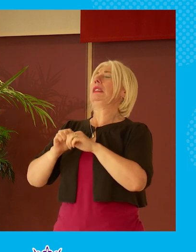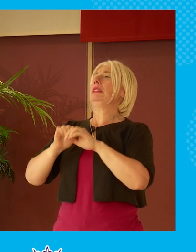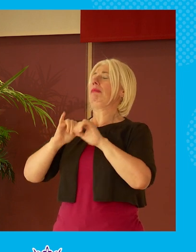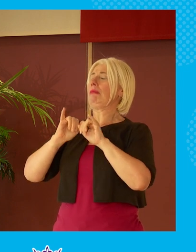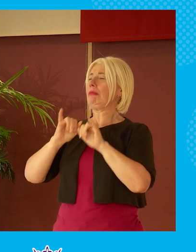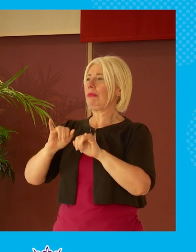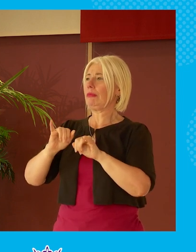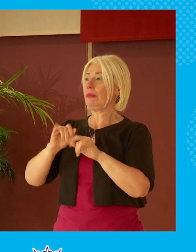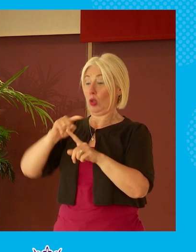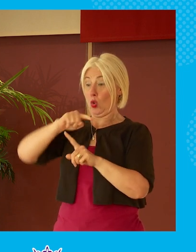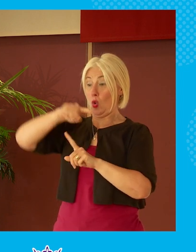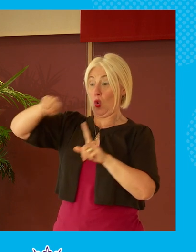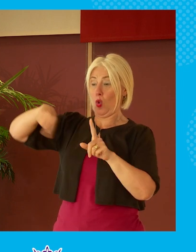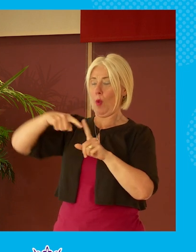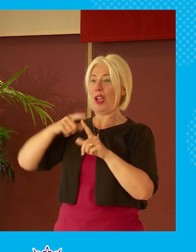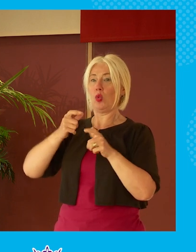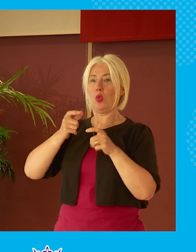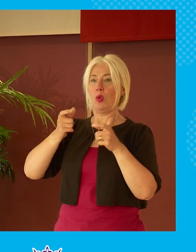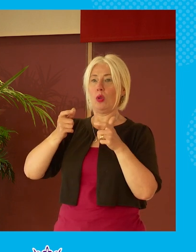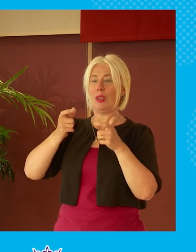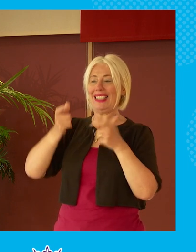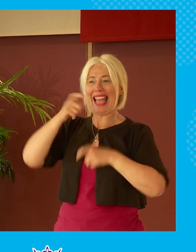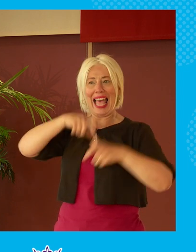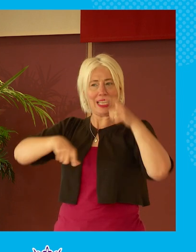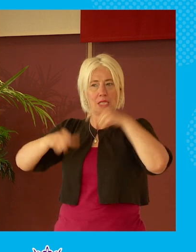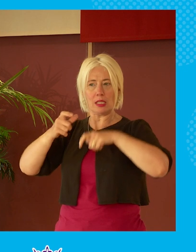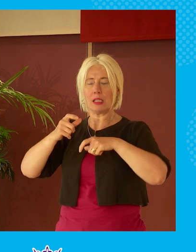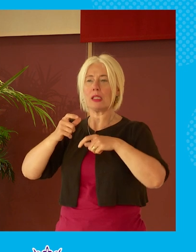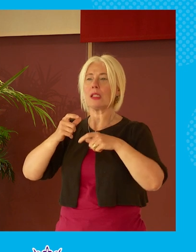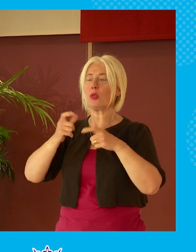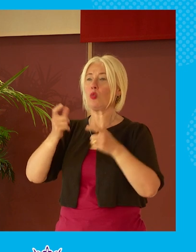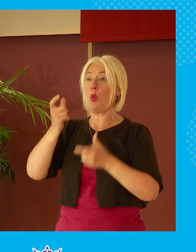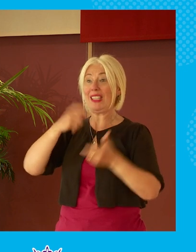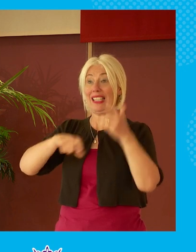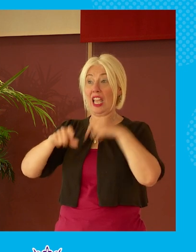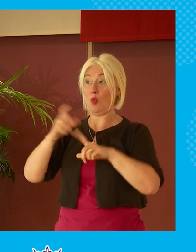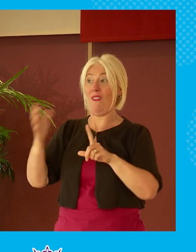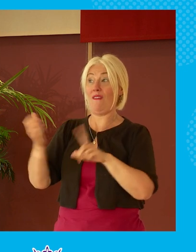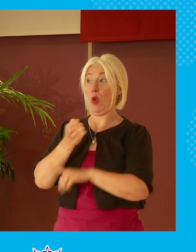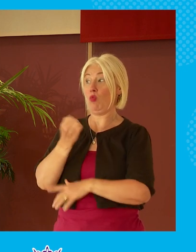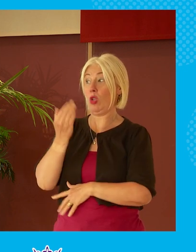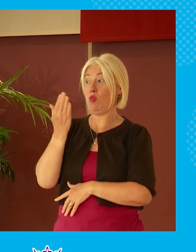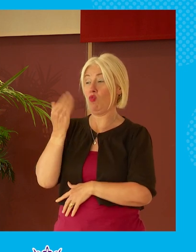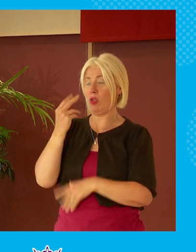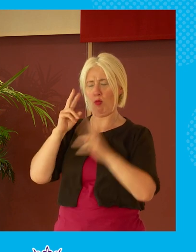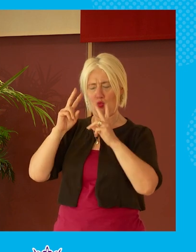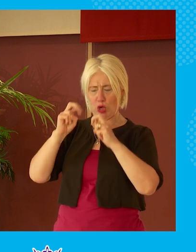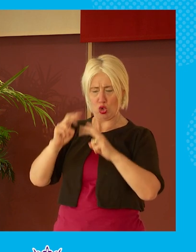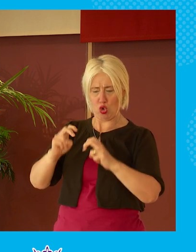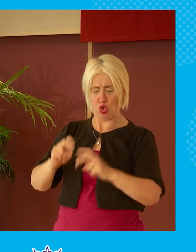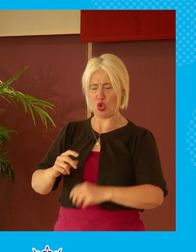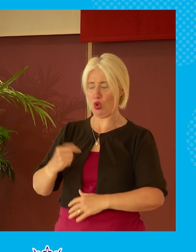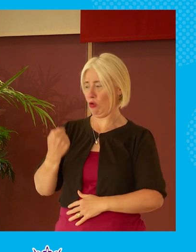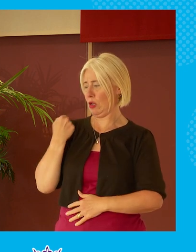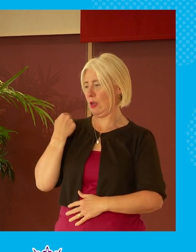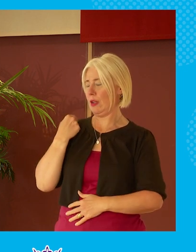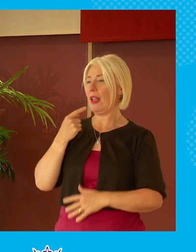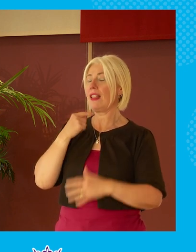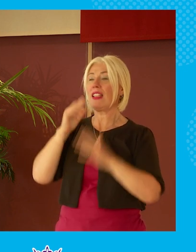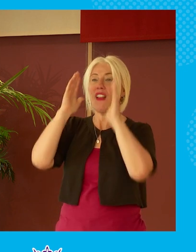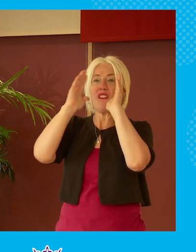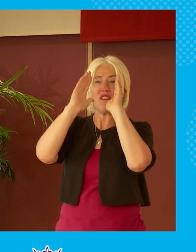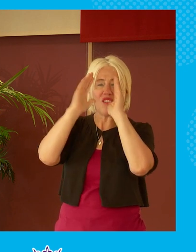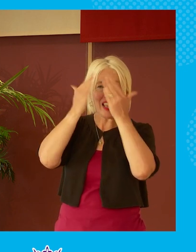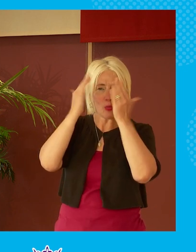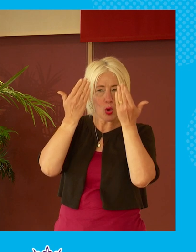the going back to the science one of the scientific things we found out from a research research was that facebook